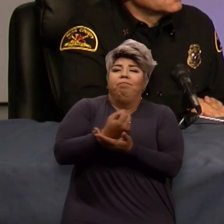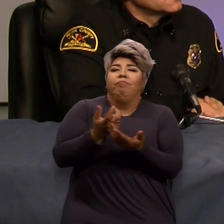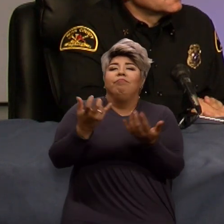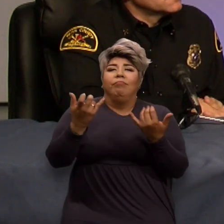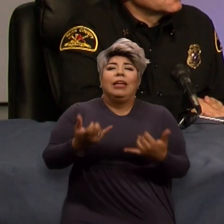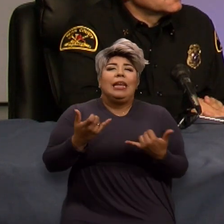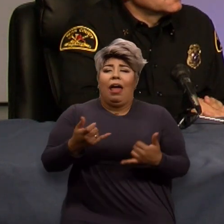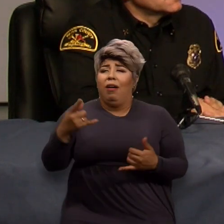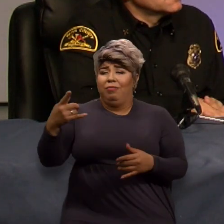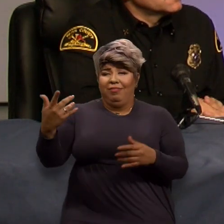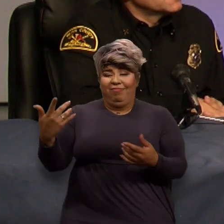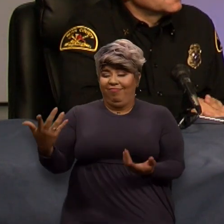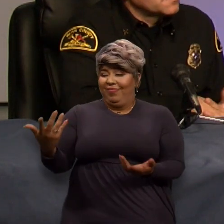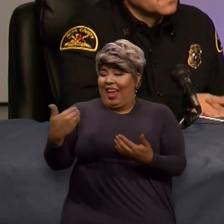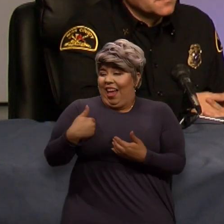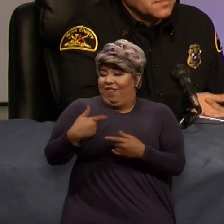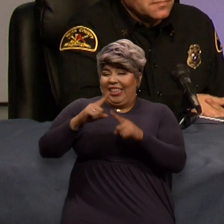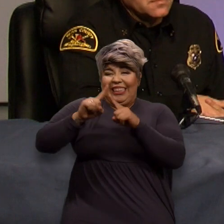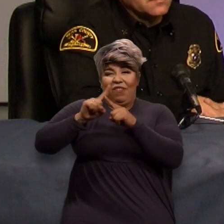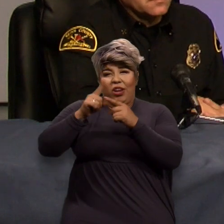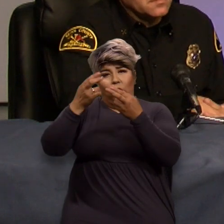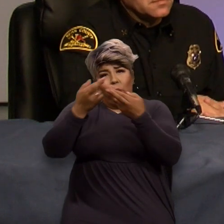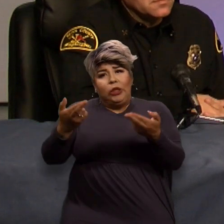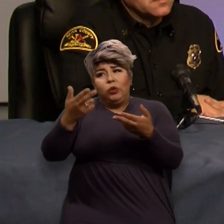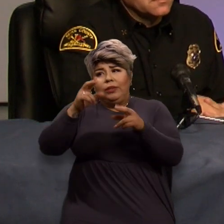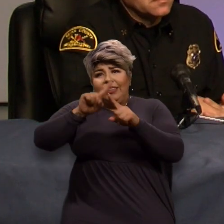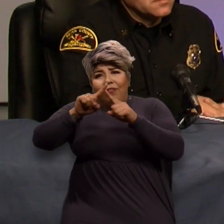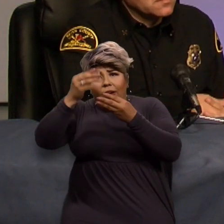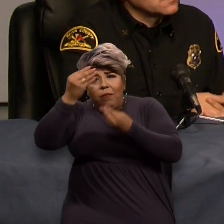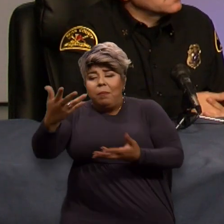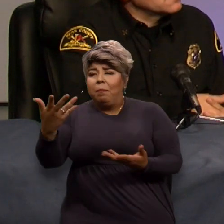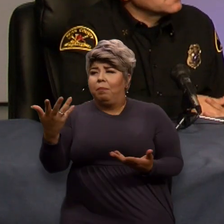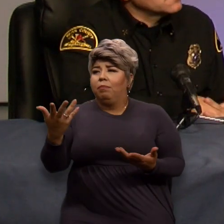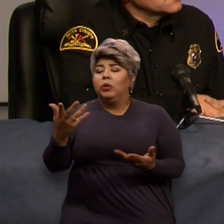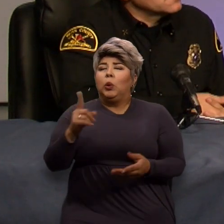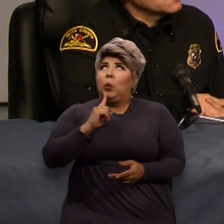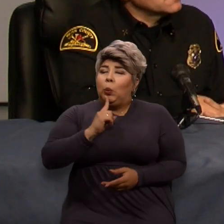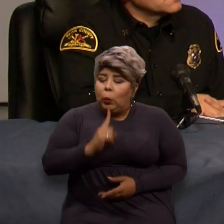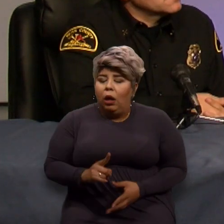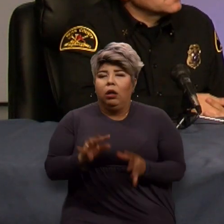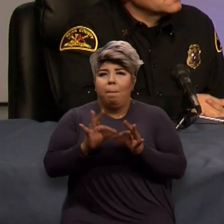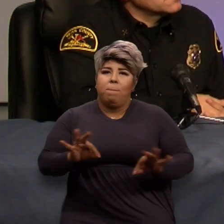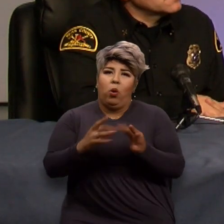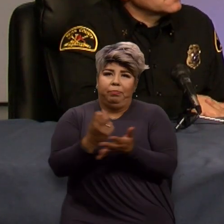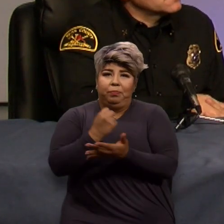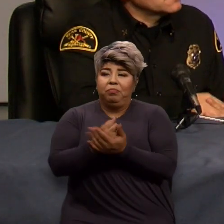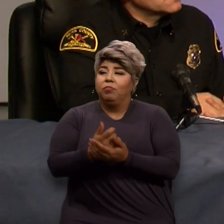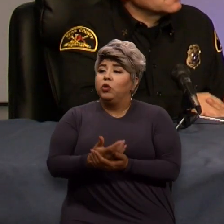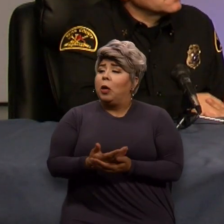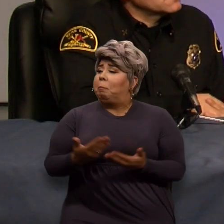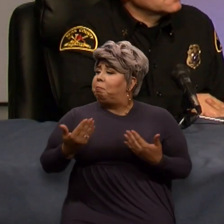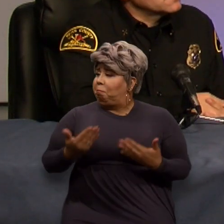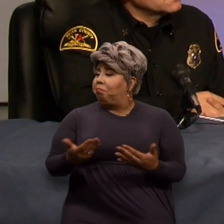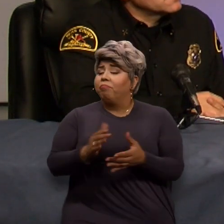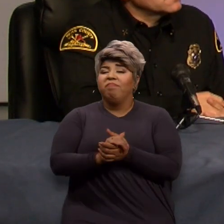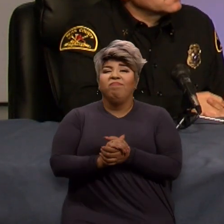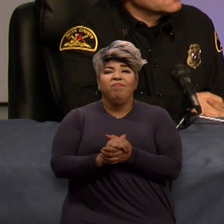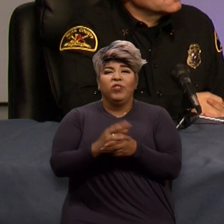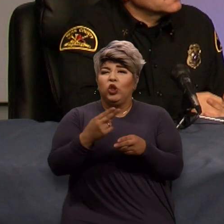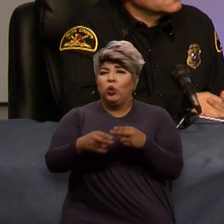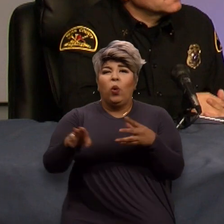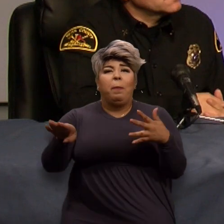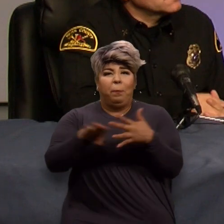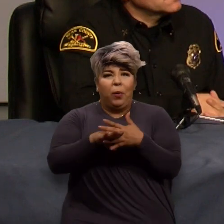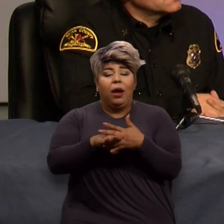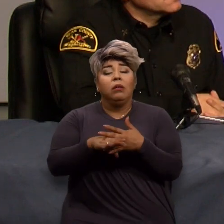are so important for you to use when seconds matter. All right. We're going to take just a quick break here,